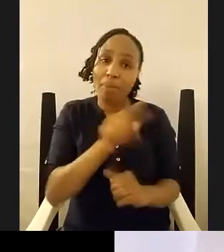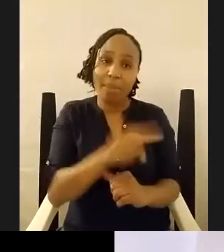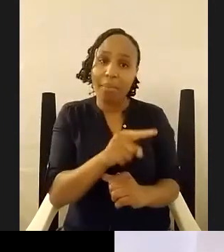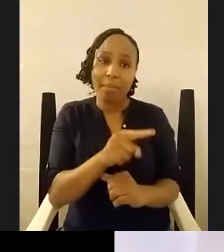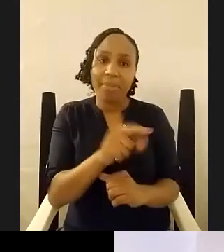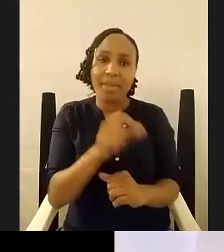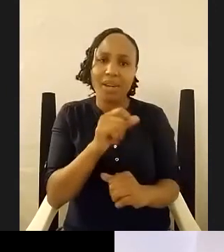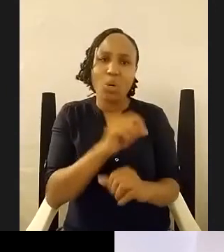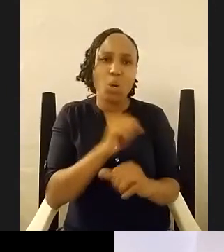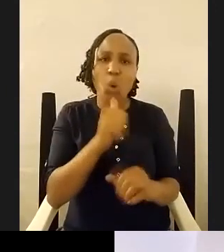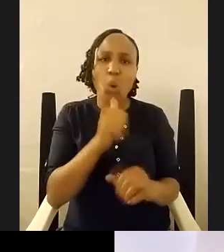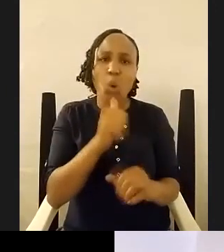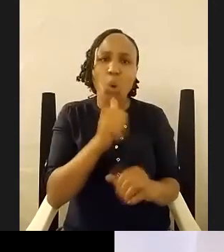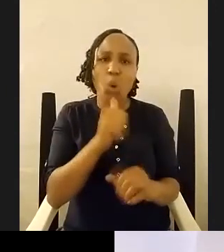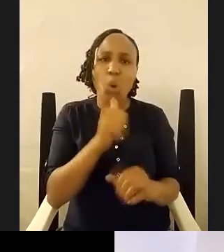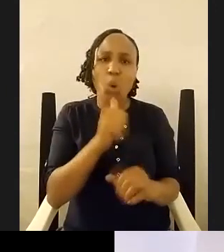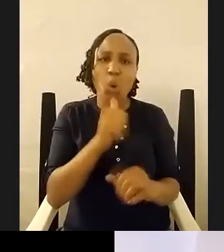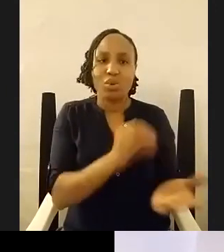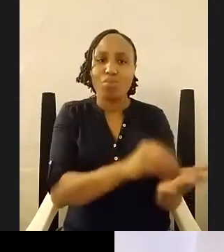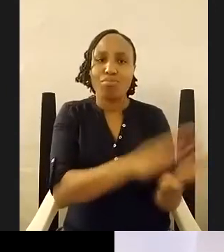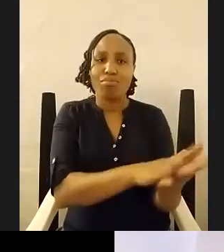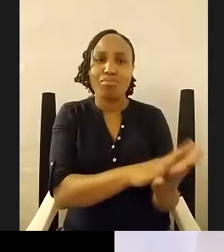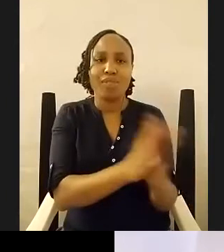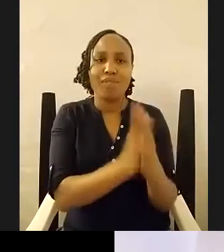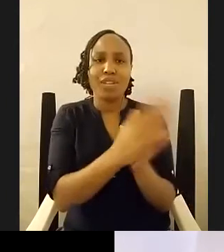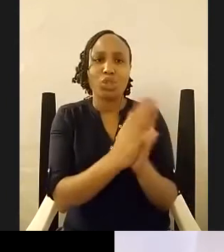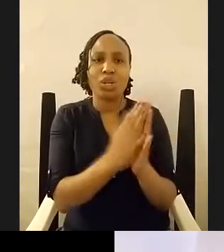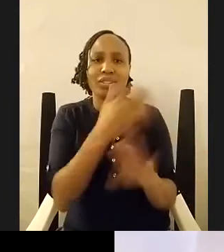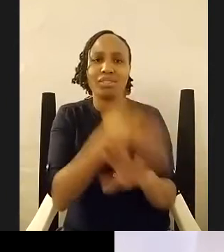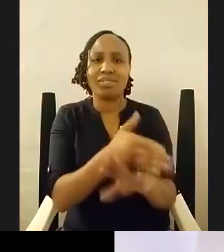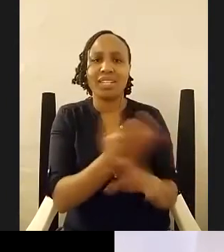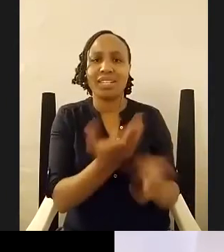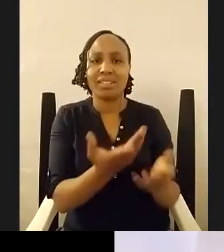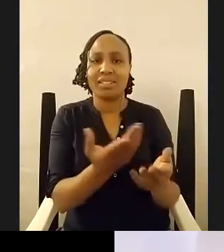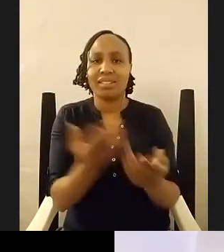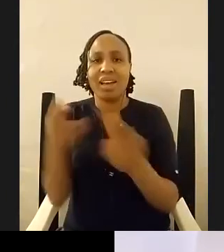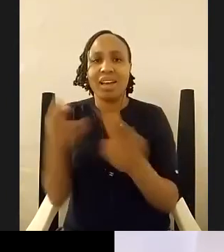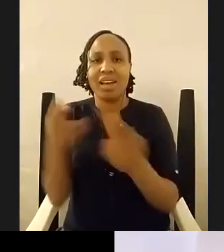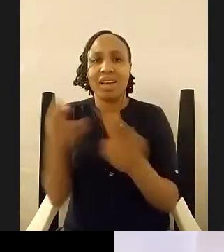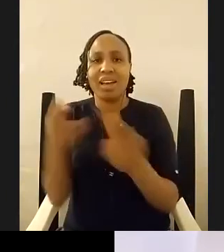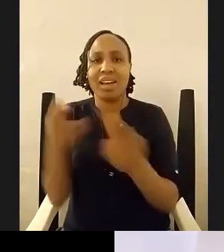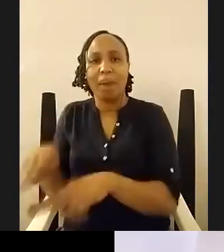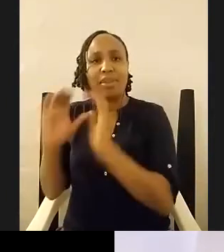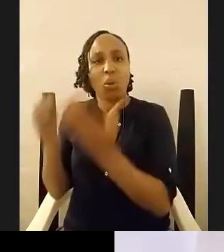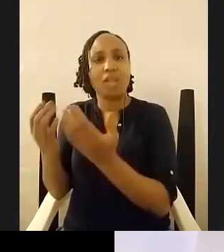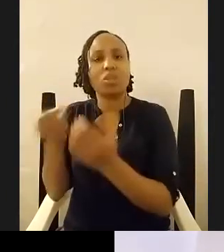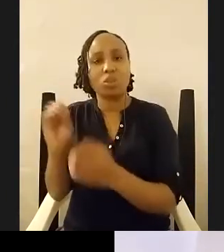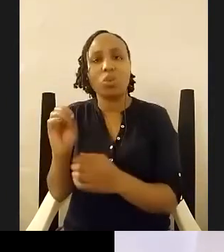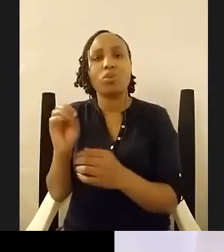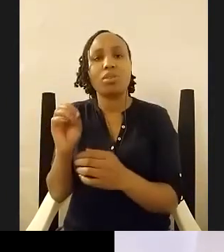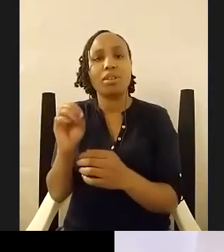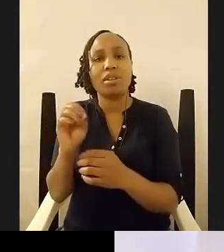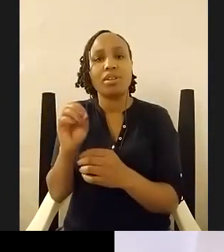things in the fiction world happen differently to the real world and so the vintage that you have in this book is not